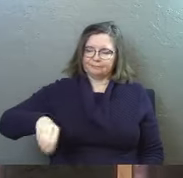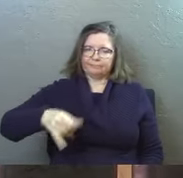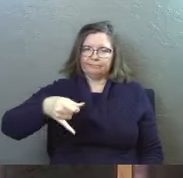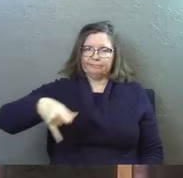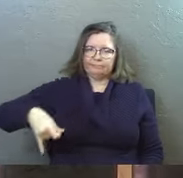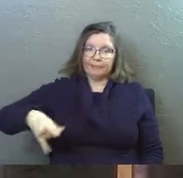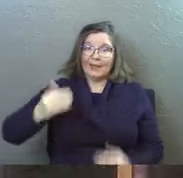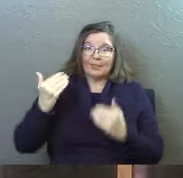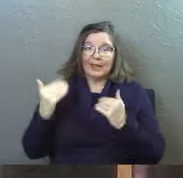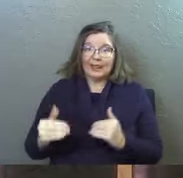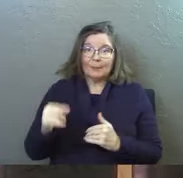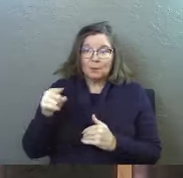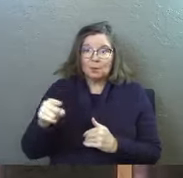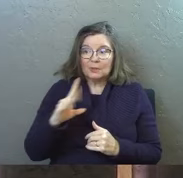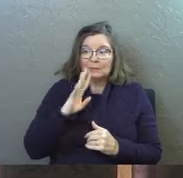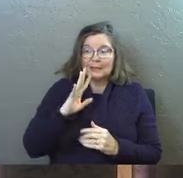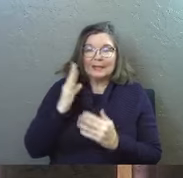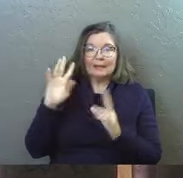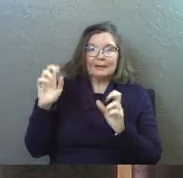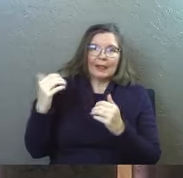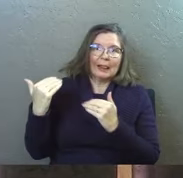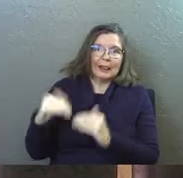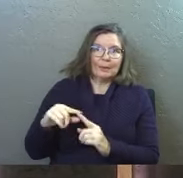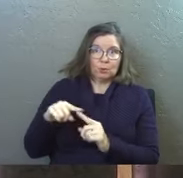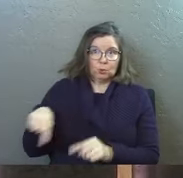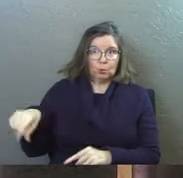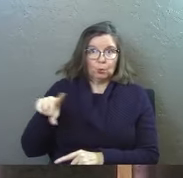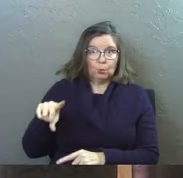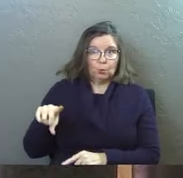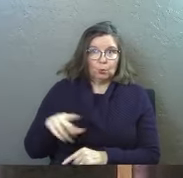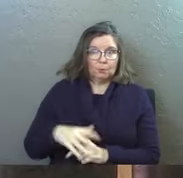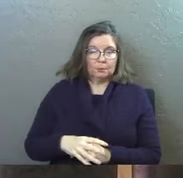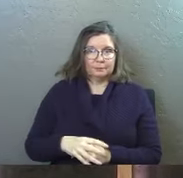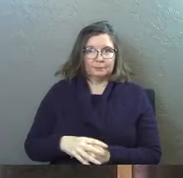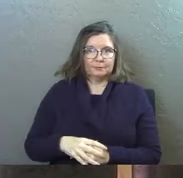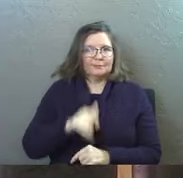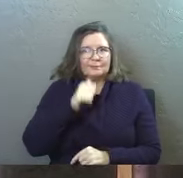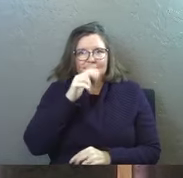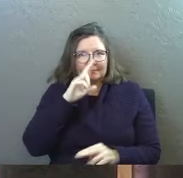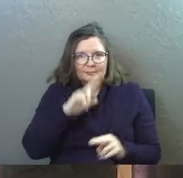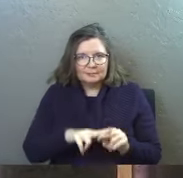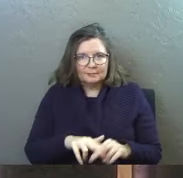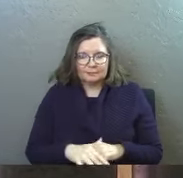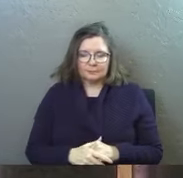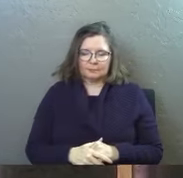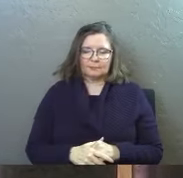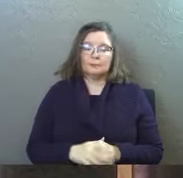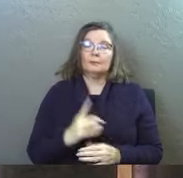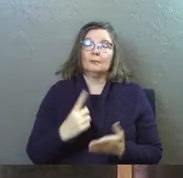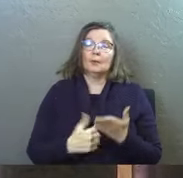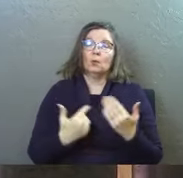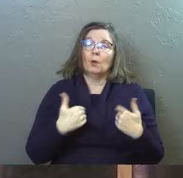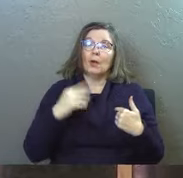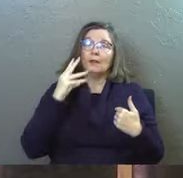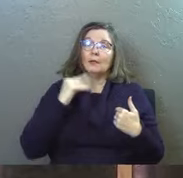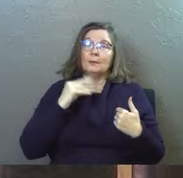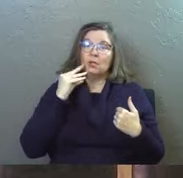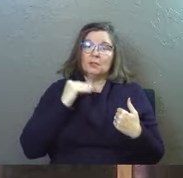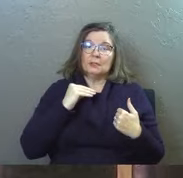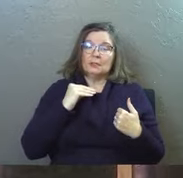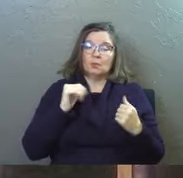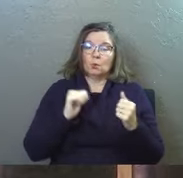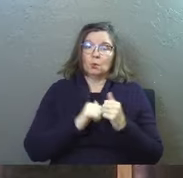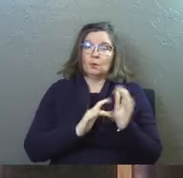and they were limiting you they were speaking limitation over you that's not fun sometimes you've had the experience